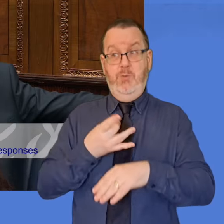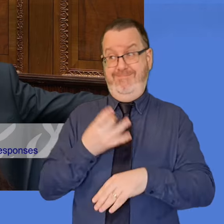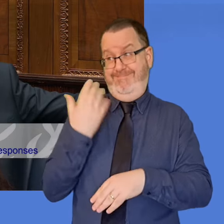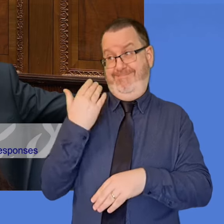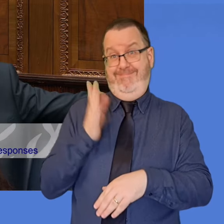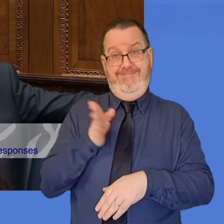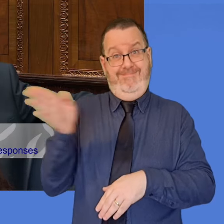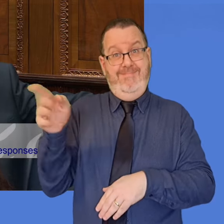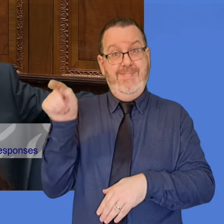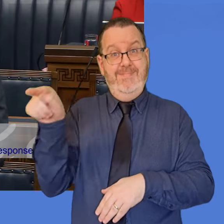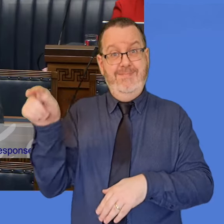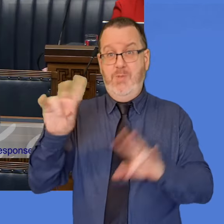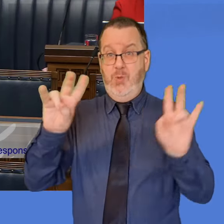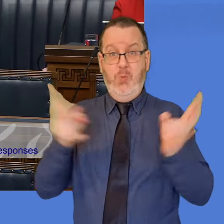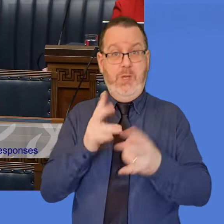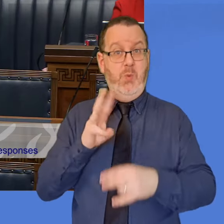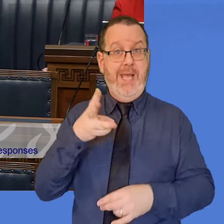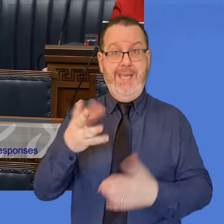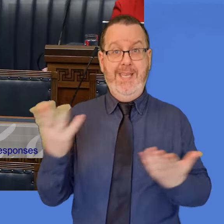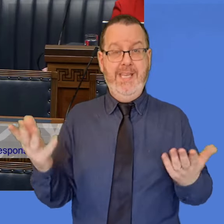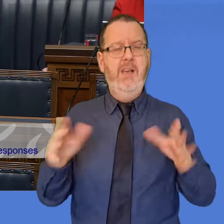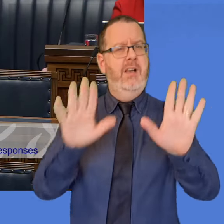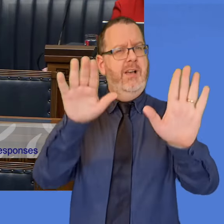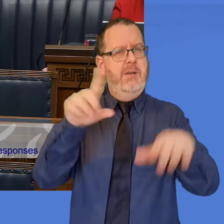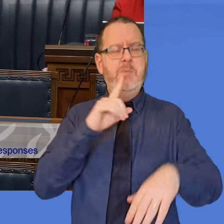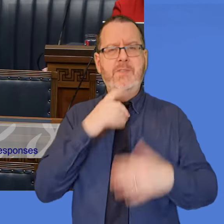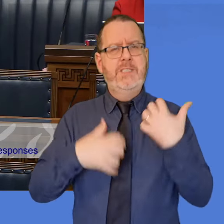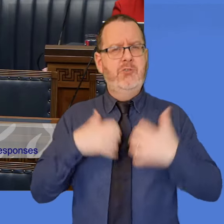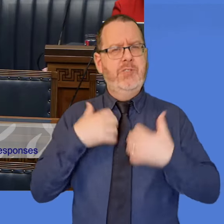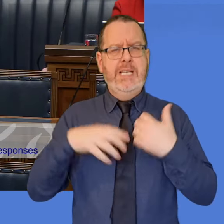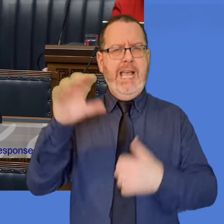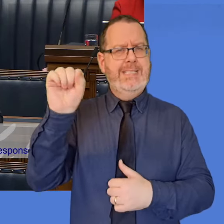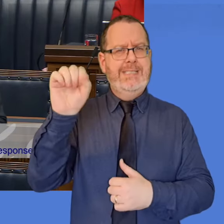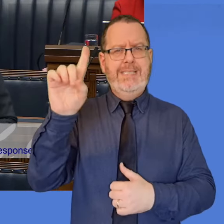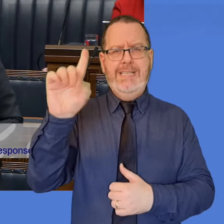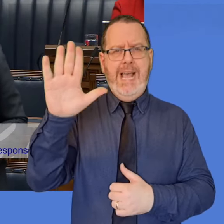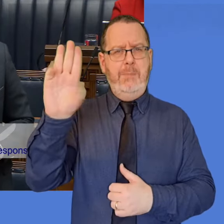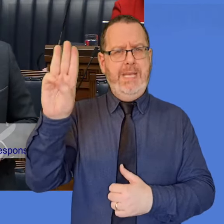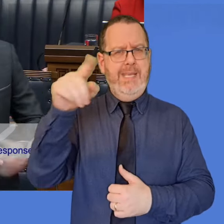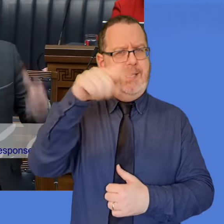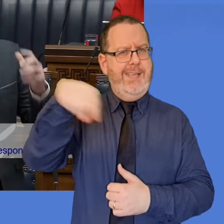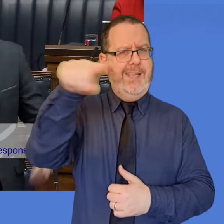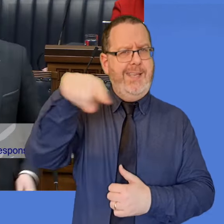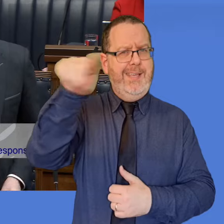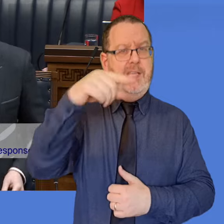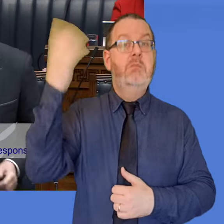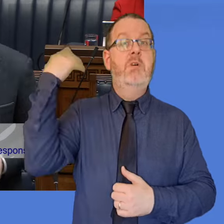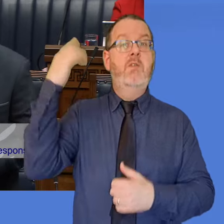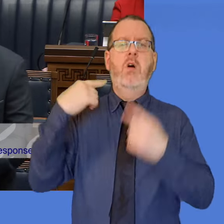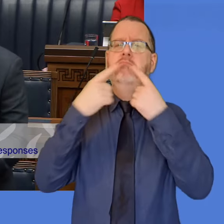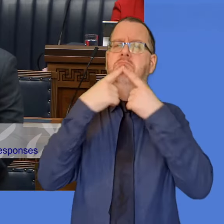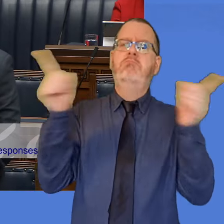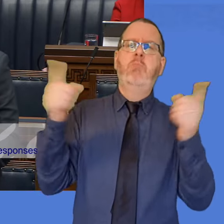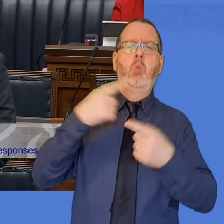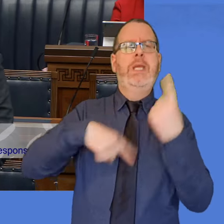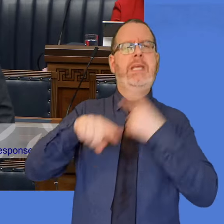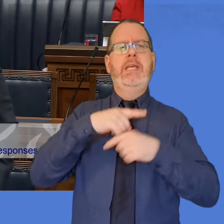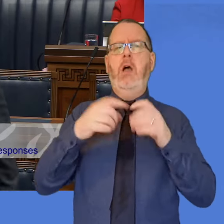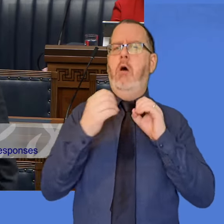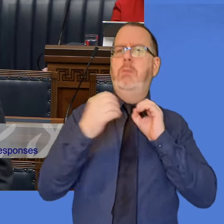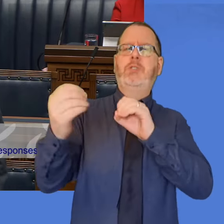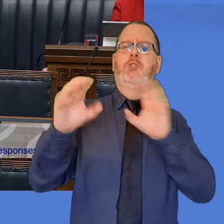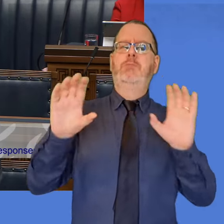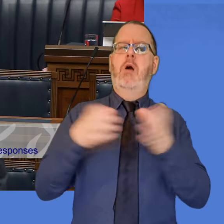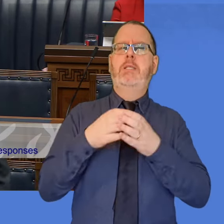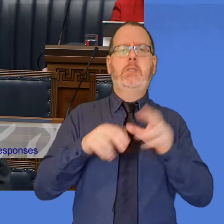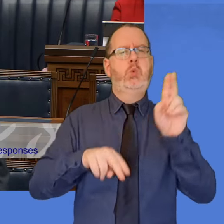previous route. I do have to say, though, I find it interesting that the SDLP announced that they were going into opposition and said, we will provide